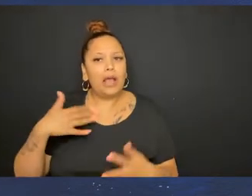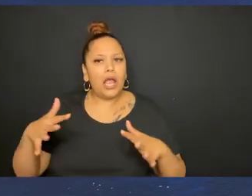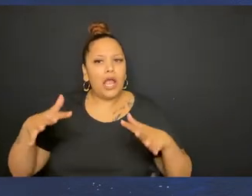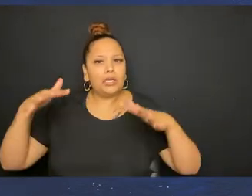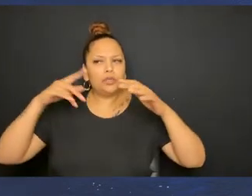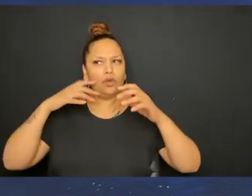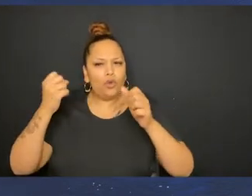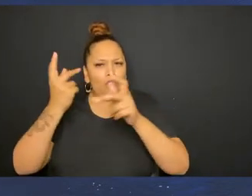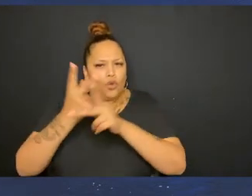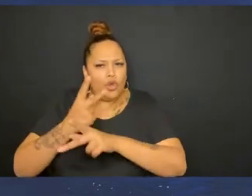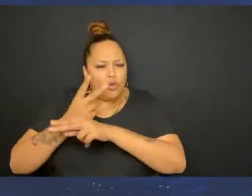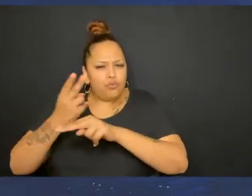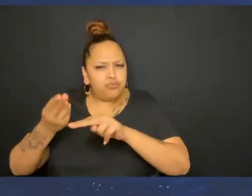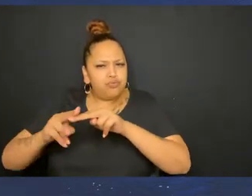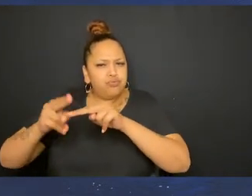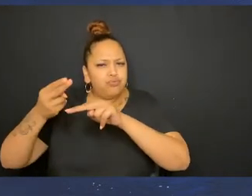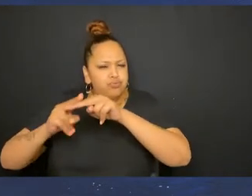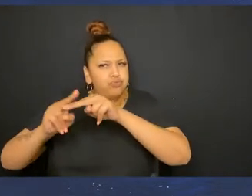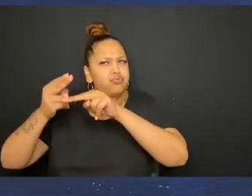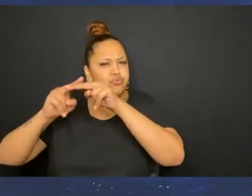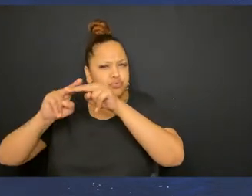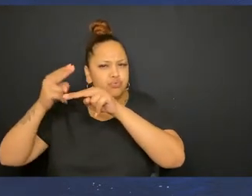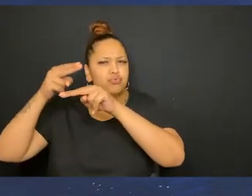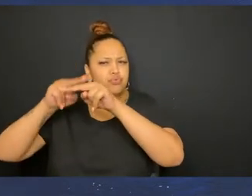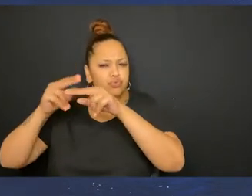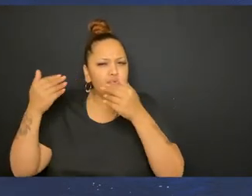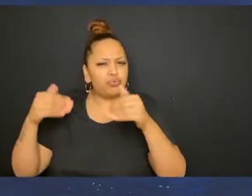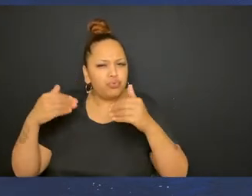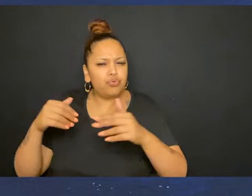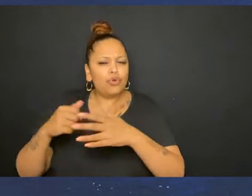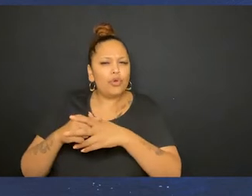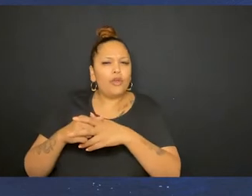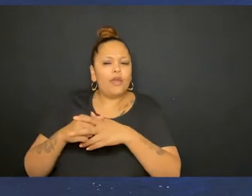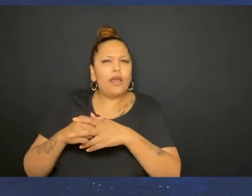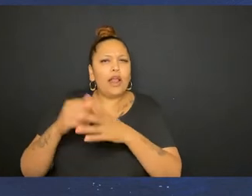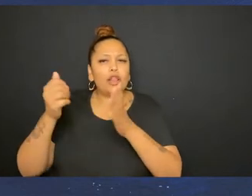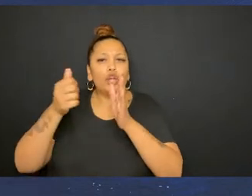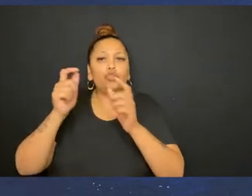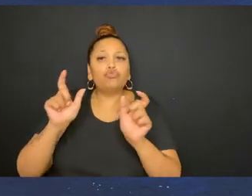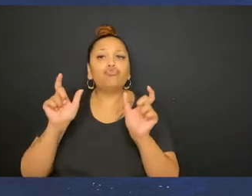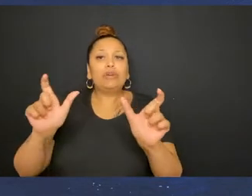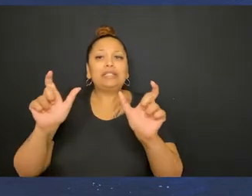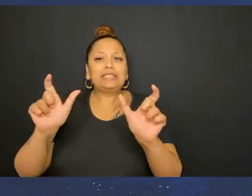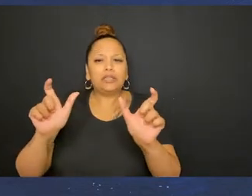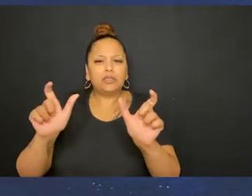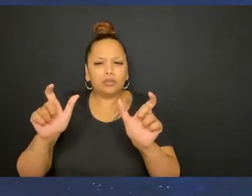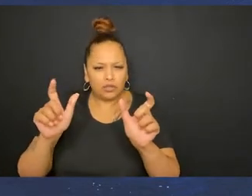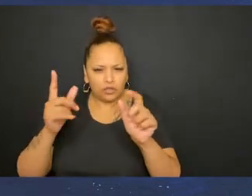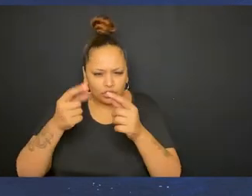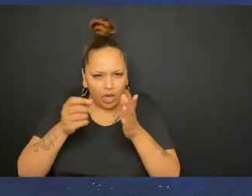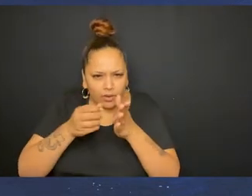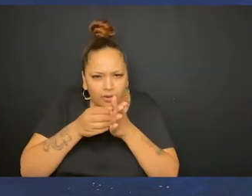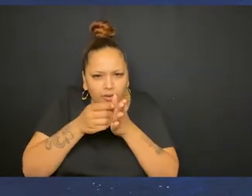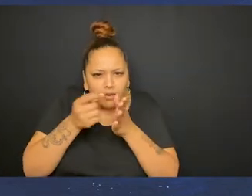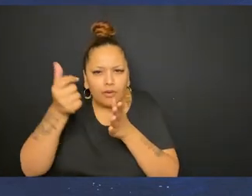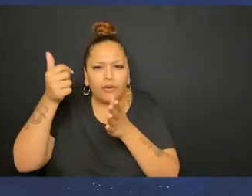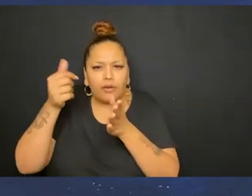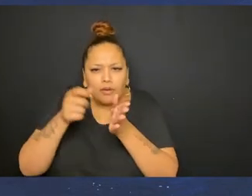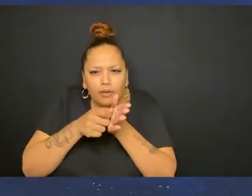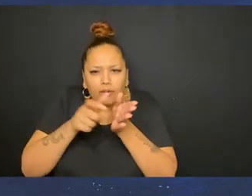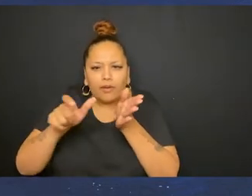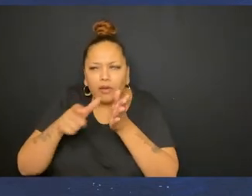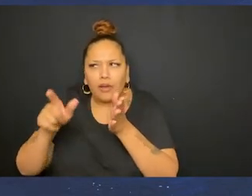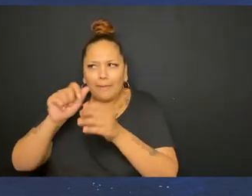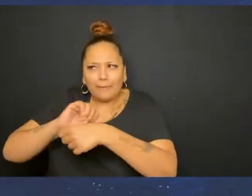more than once My anxiety definitely got worse over time Even more so when, like, restrictions Were slowly being lifted